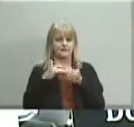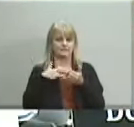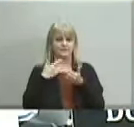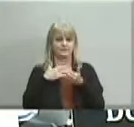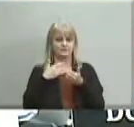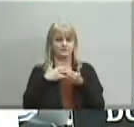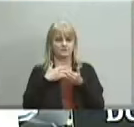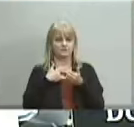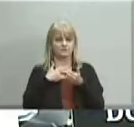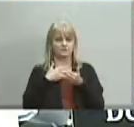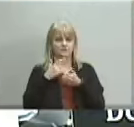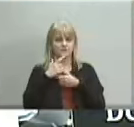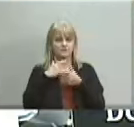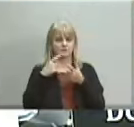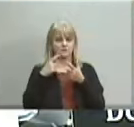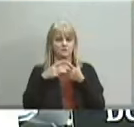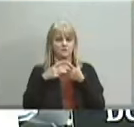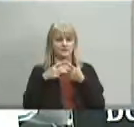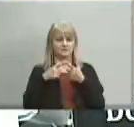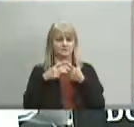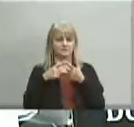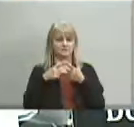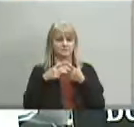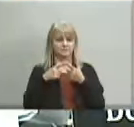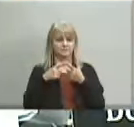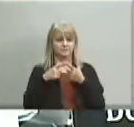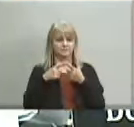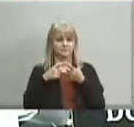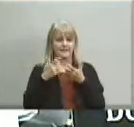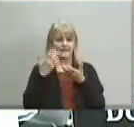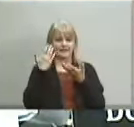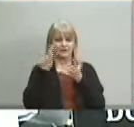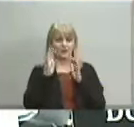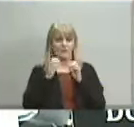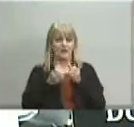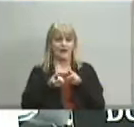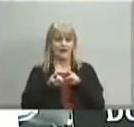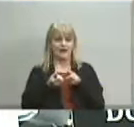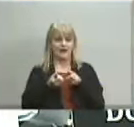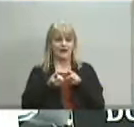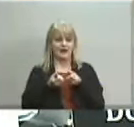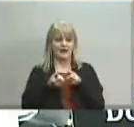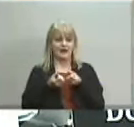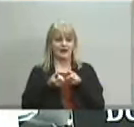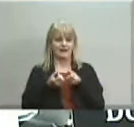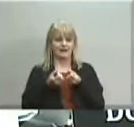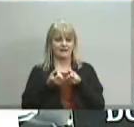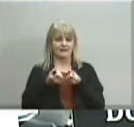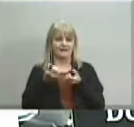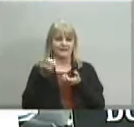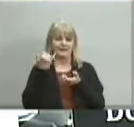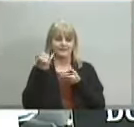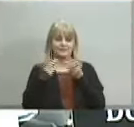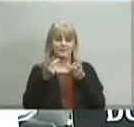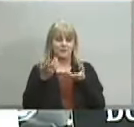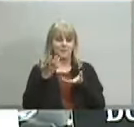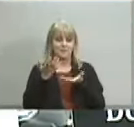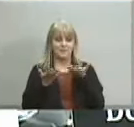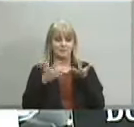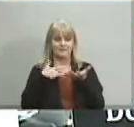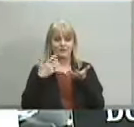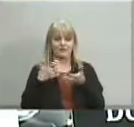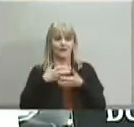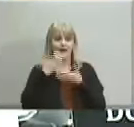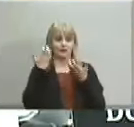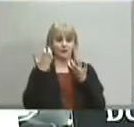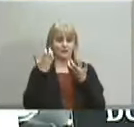there i don't know how much steam it's going to have behind it because we have that uh on our backs with